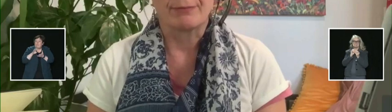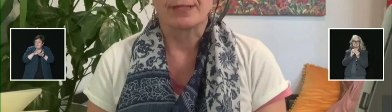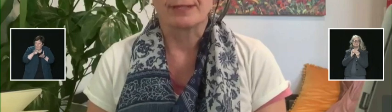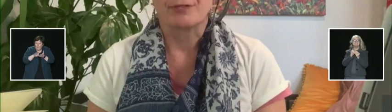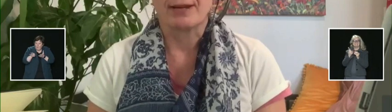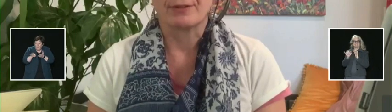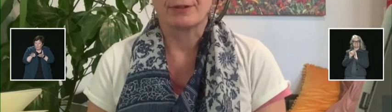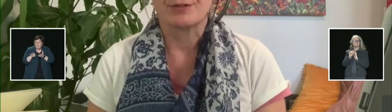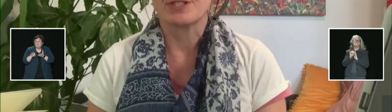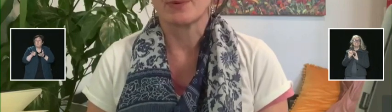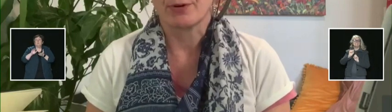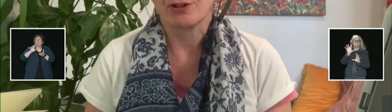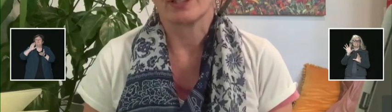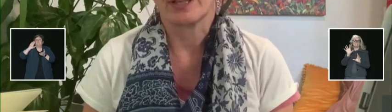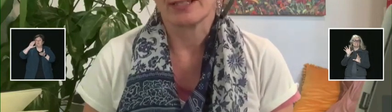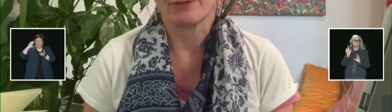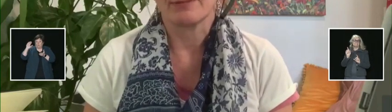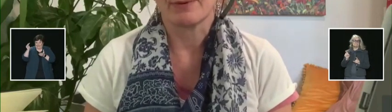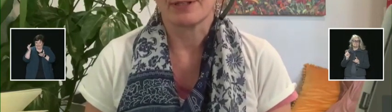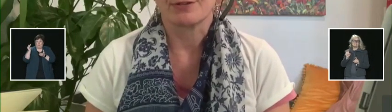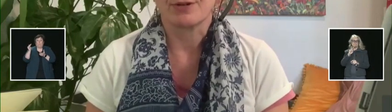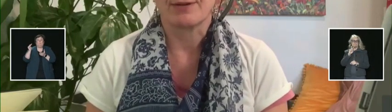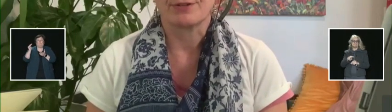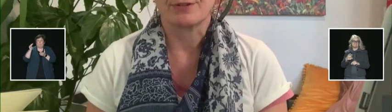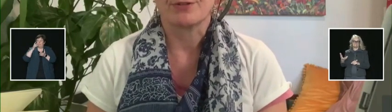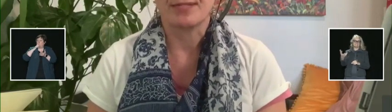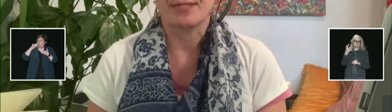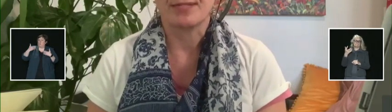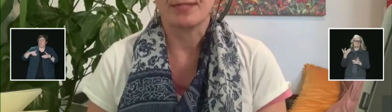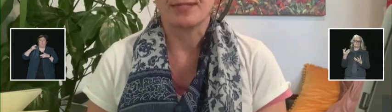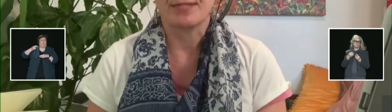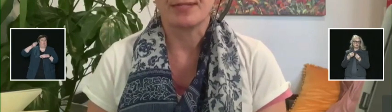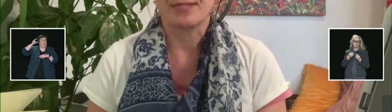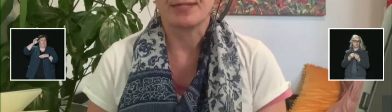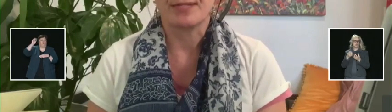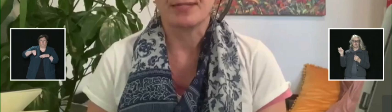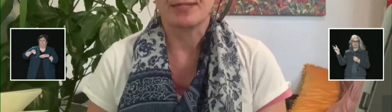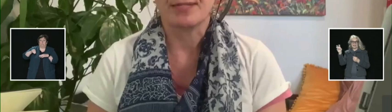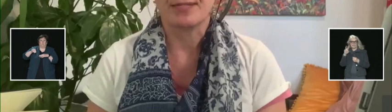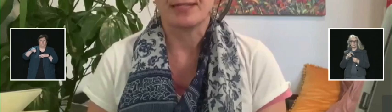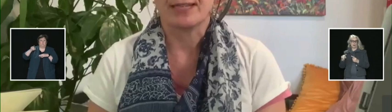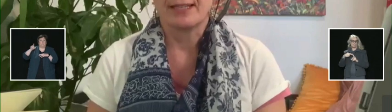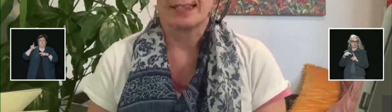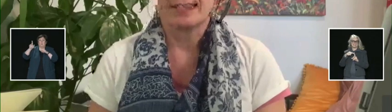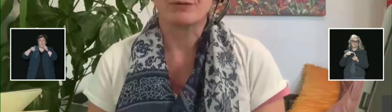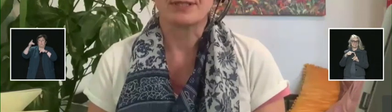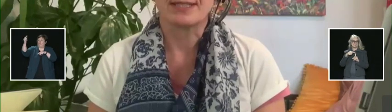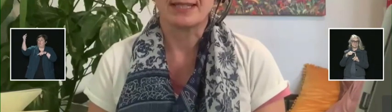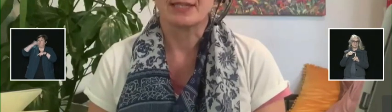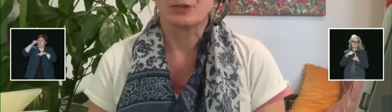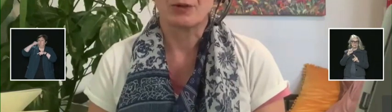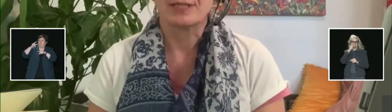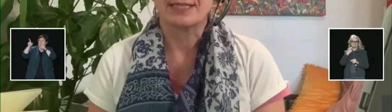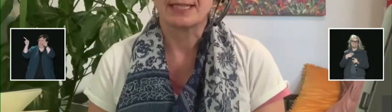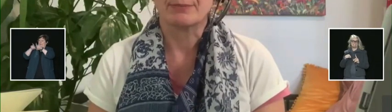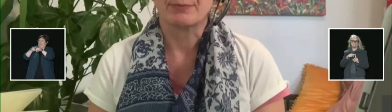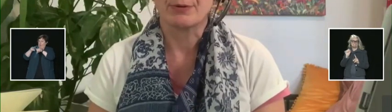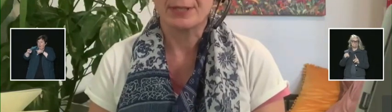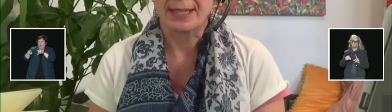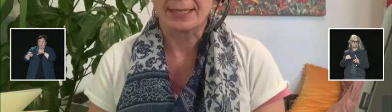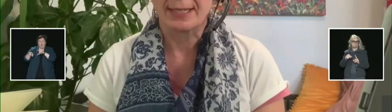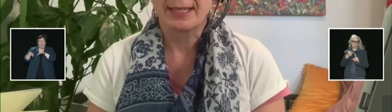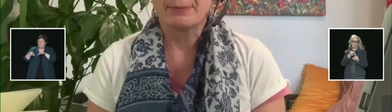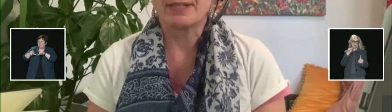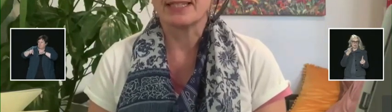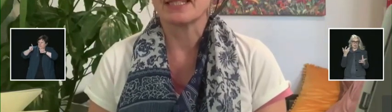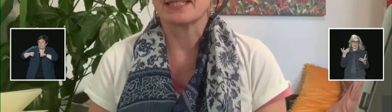there's a high degree of positive travellers, disproportionately high degree of positive travellers from India. Now, these folks are still captured through the testing